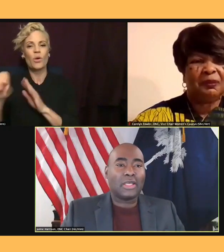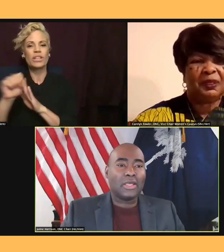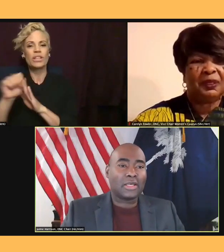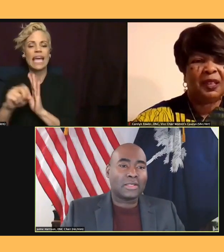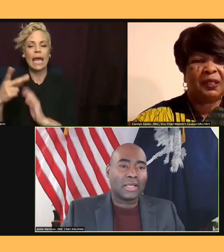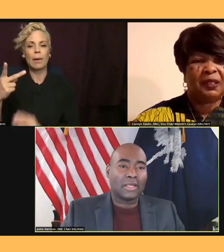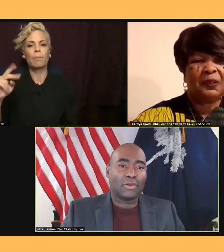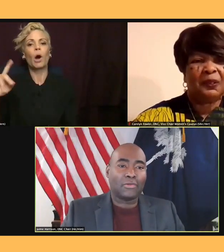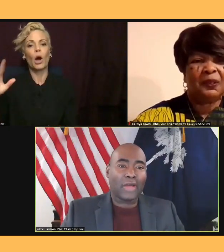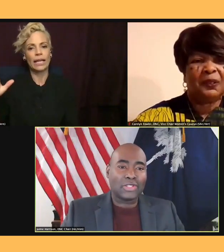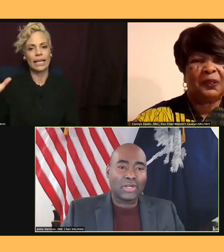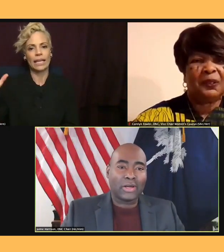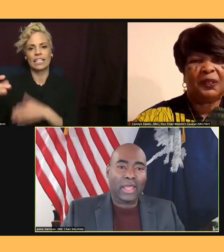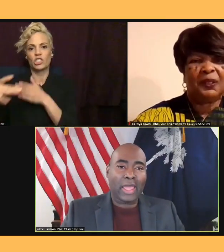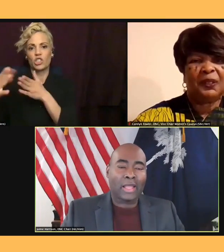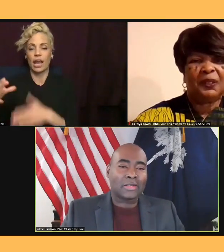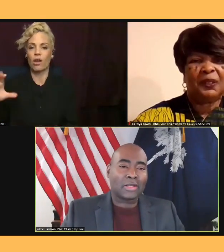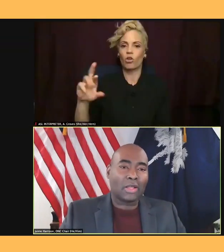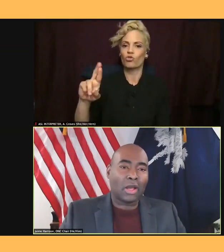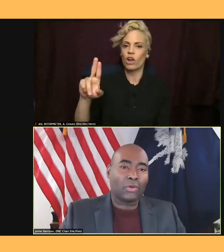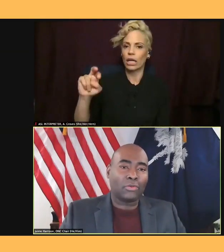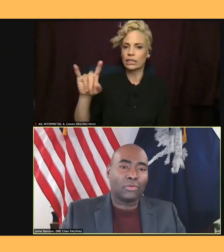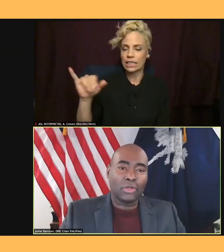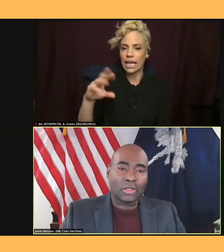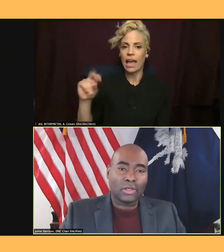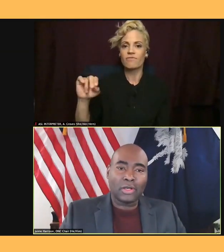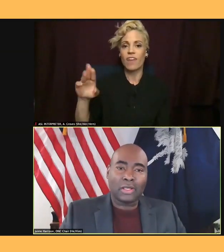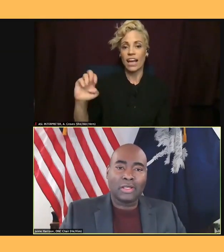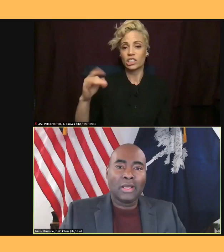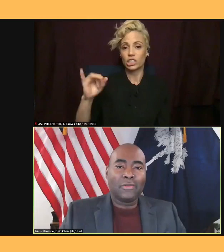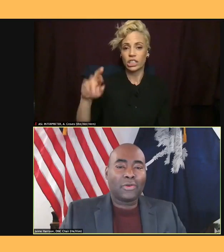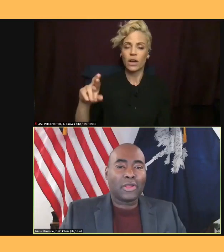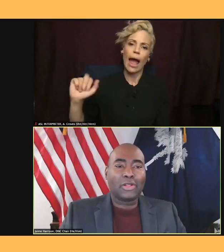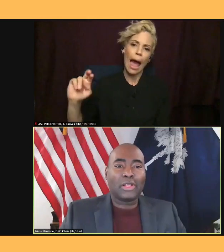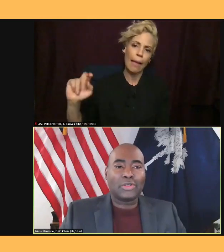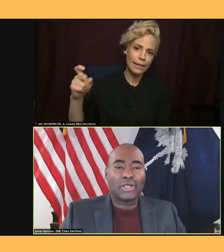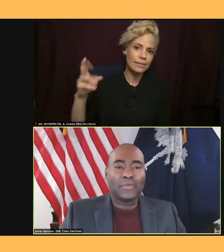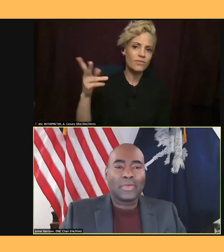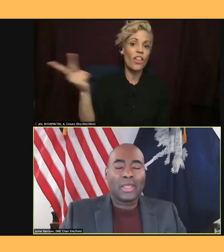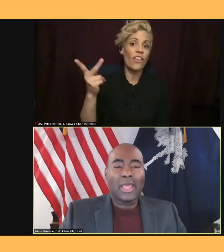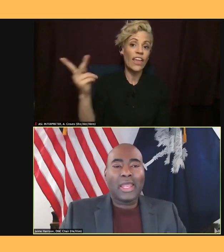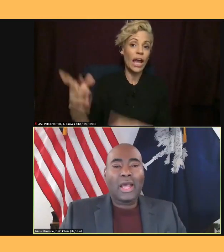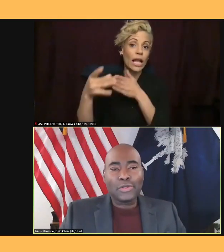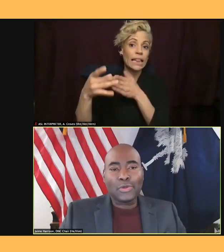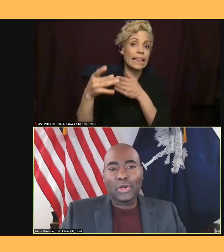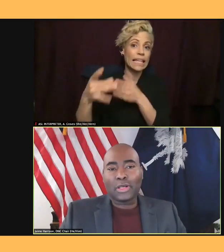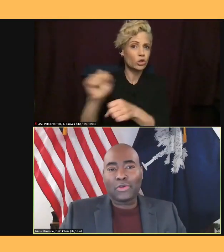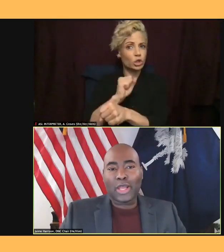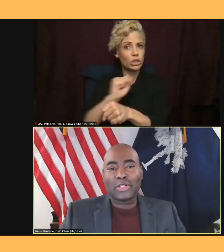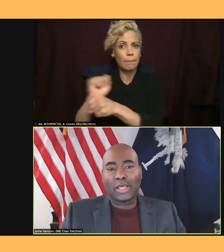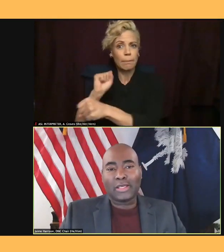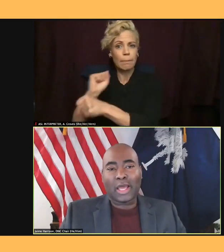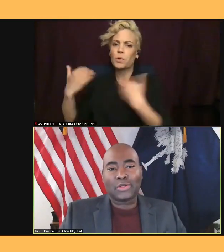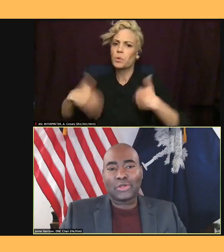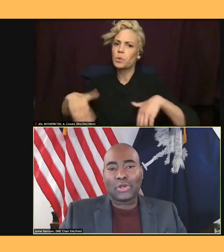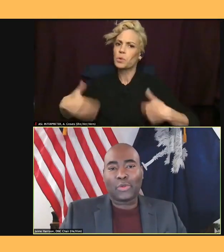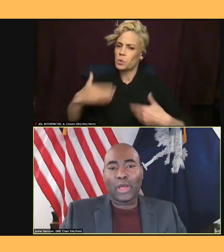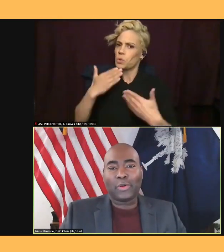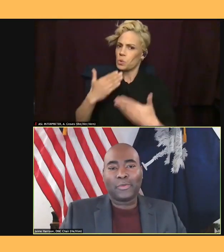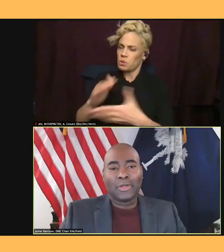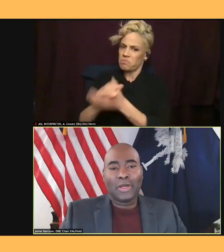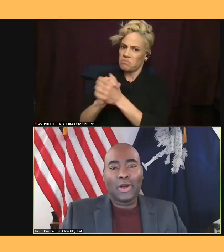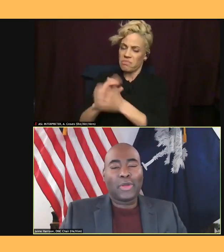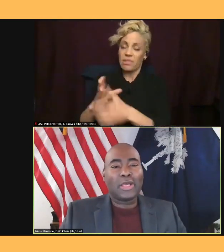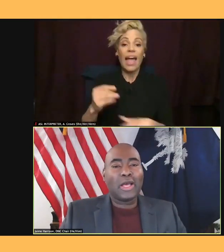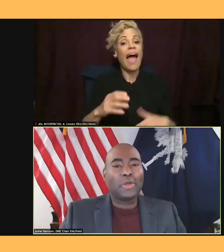your Vice Chair Alex Galato Rooker for their leadership. And I also want to congratulate Dr. Shirley Weber on becoming